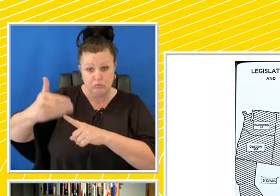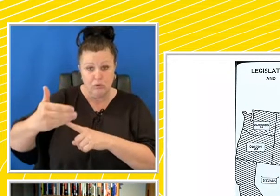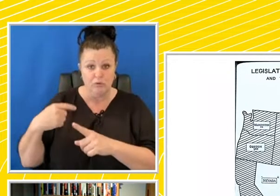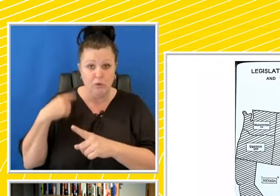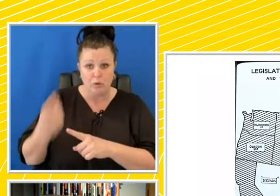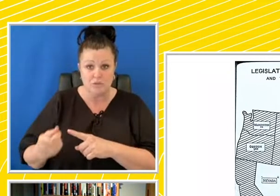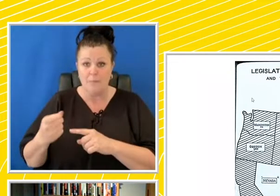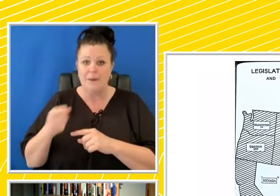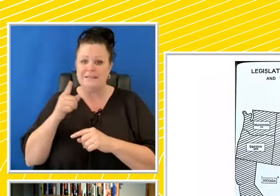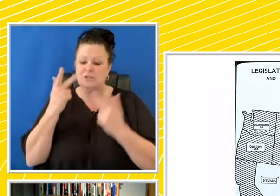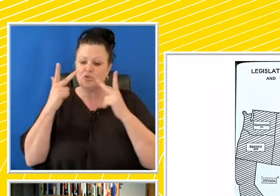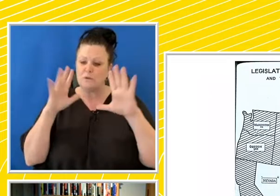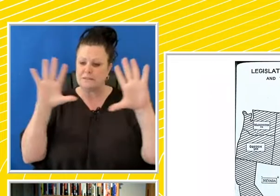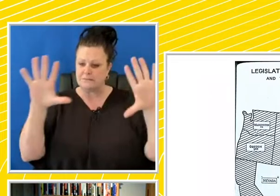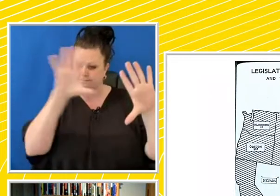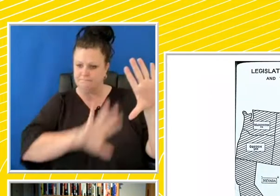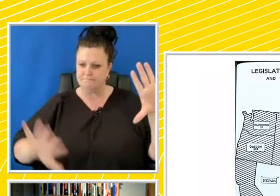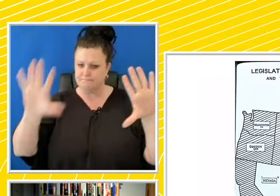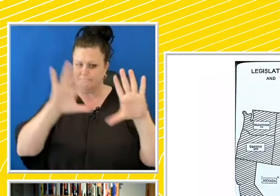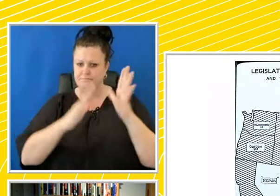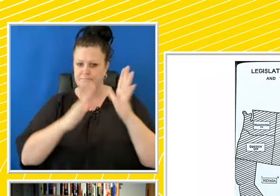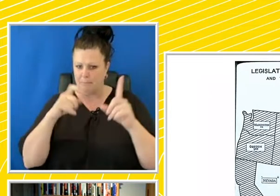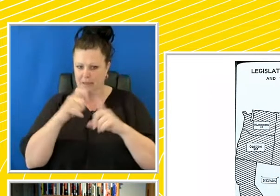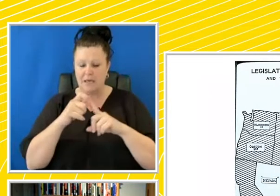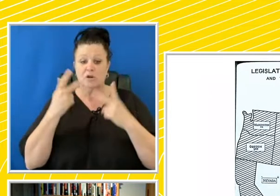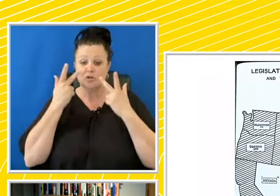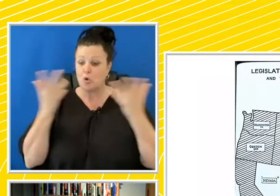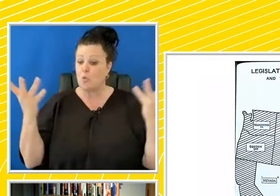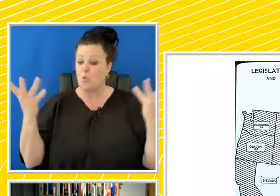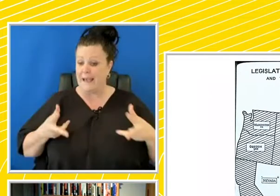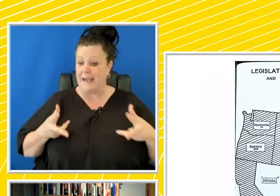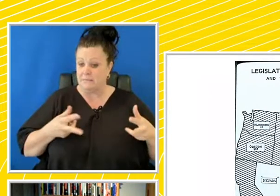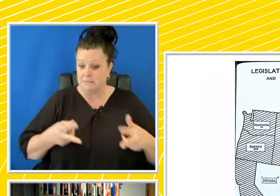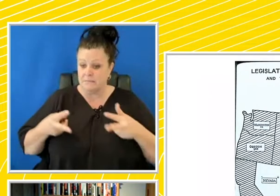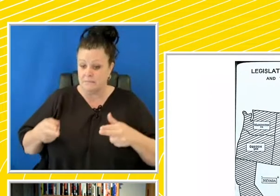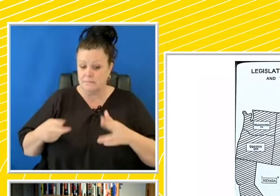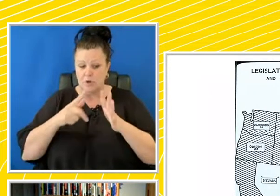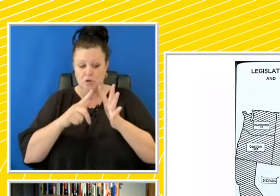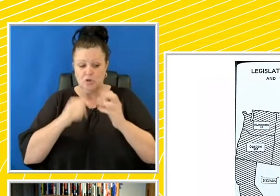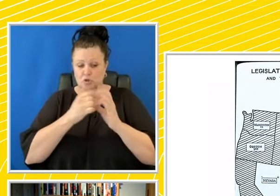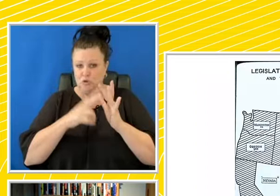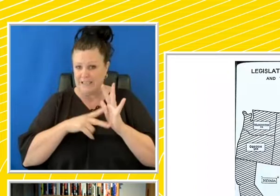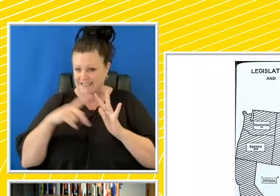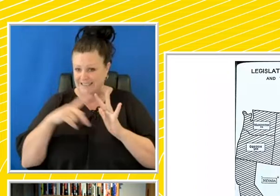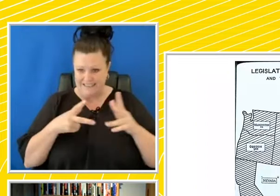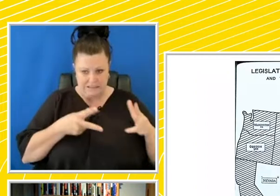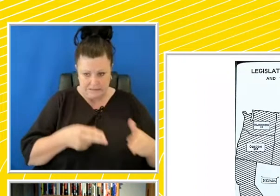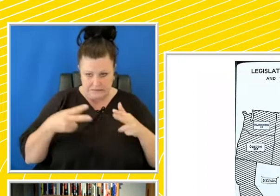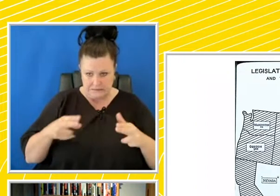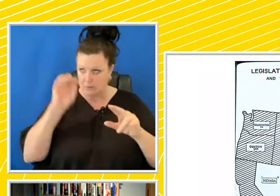shows a map of the states where eugenical sterilization had already been instituted by